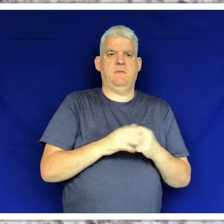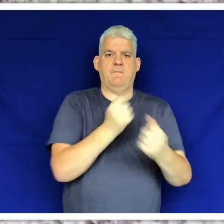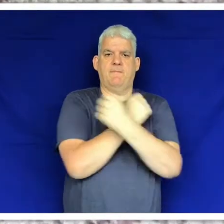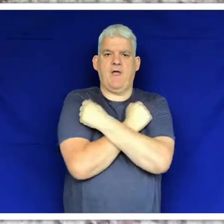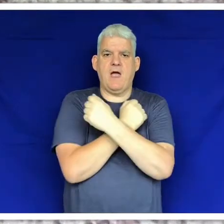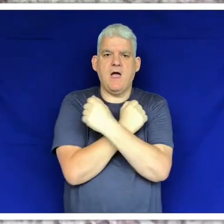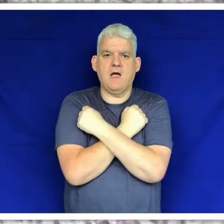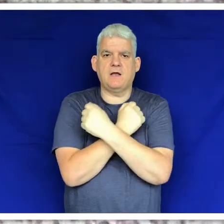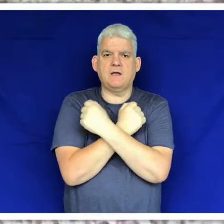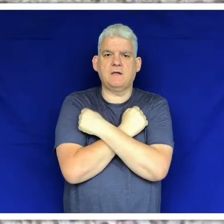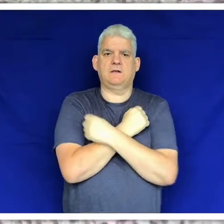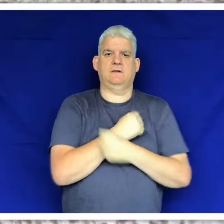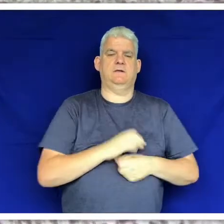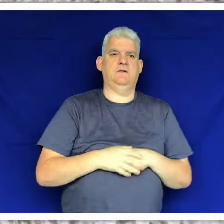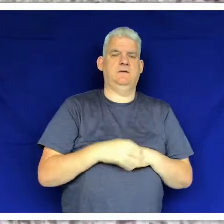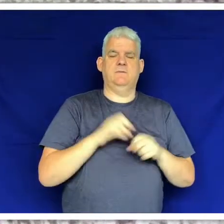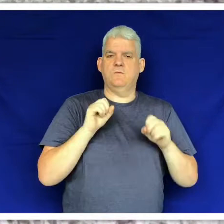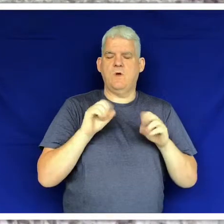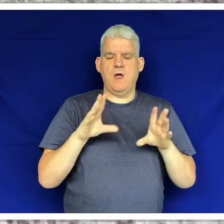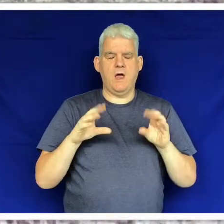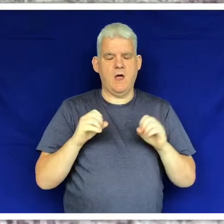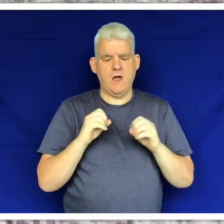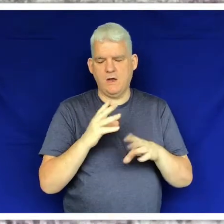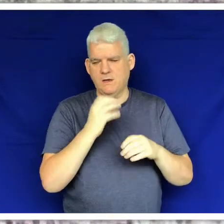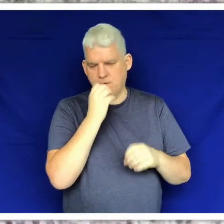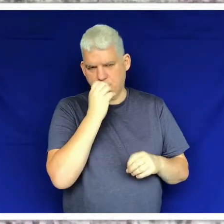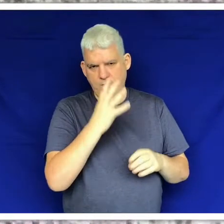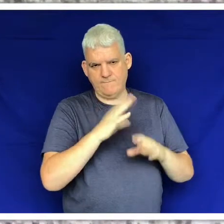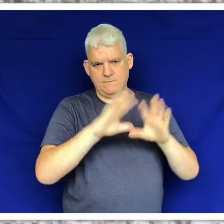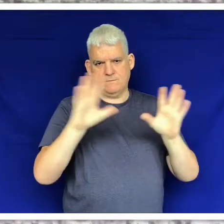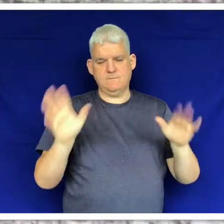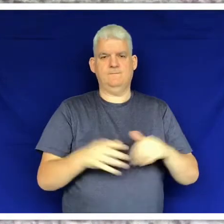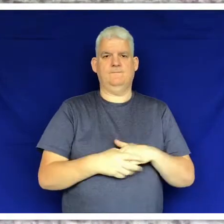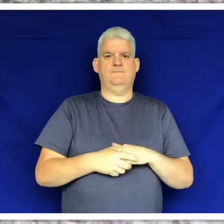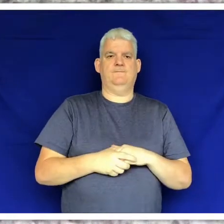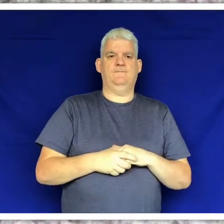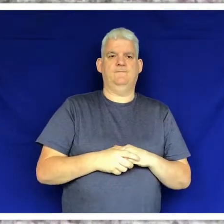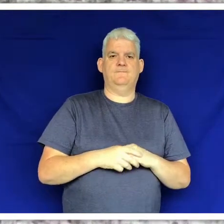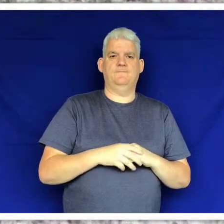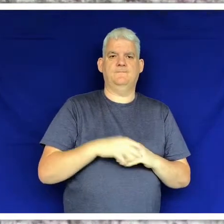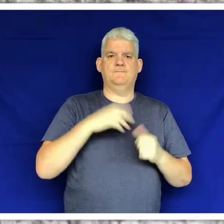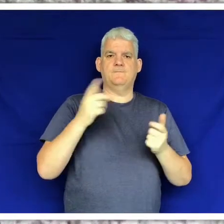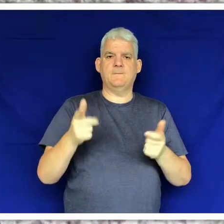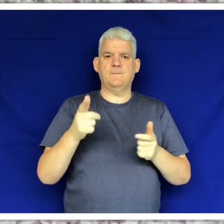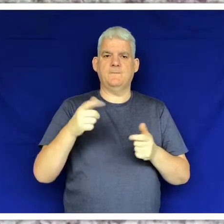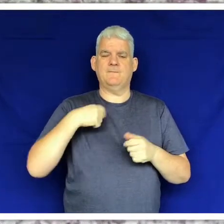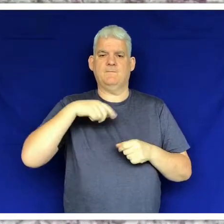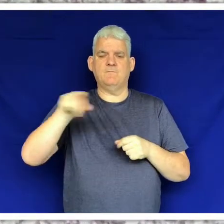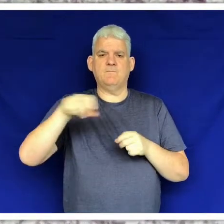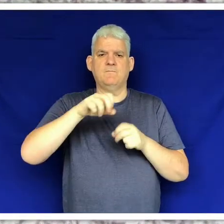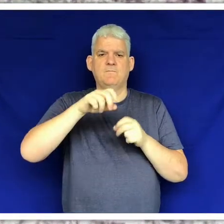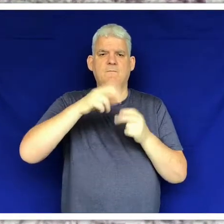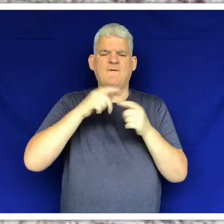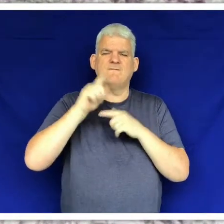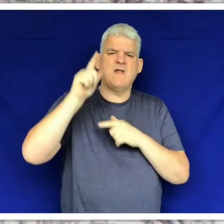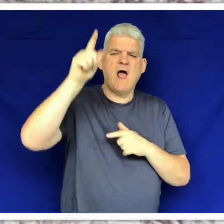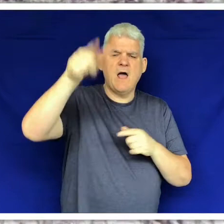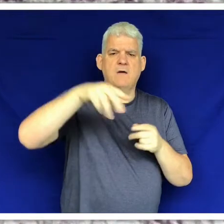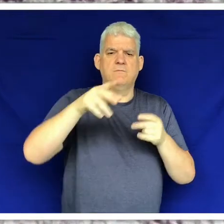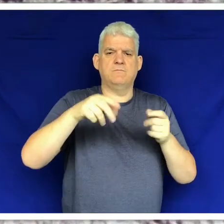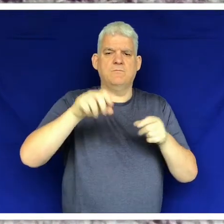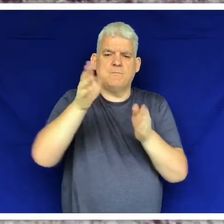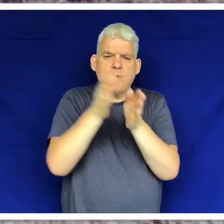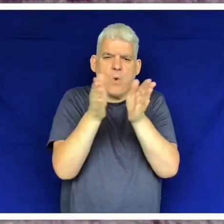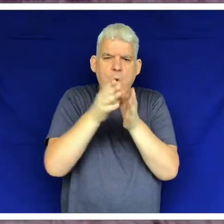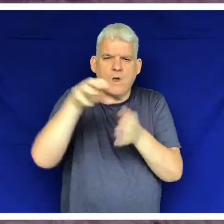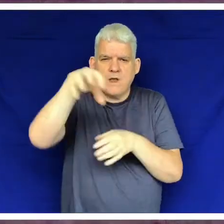koala bears. It was really a great experience, it was marvellous. We also visited